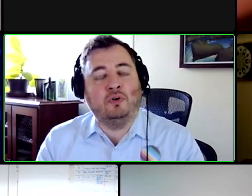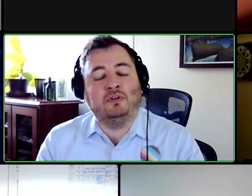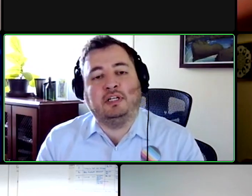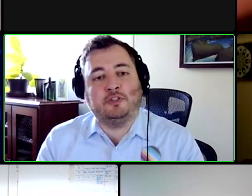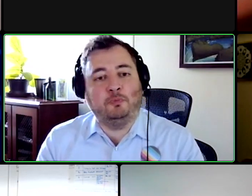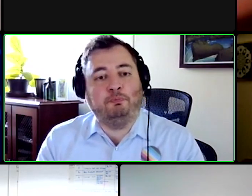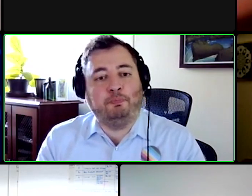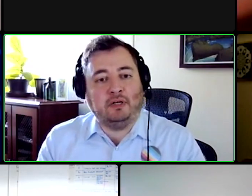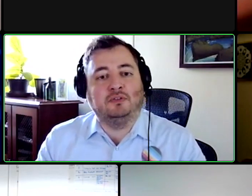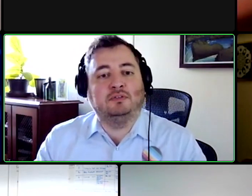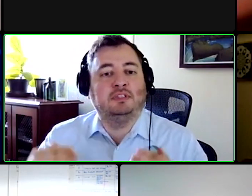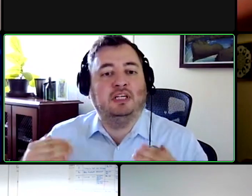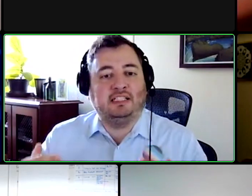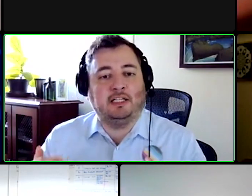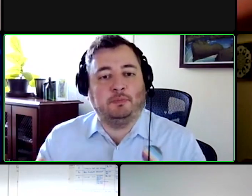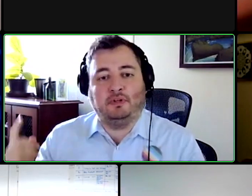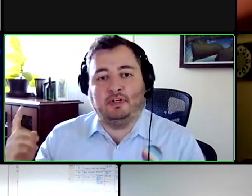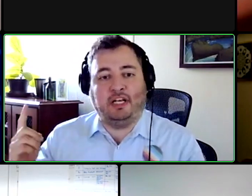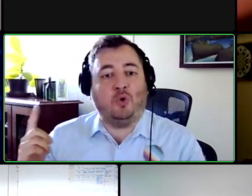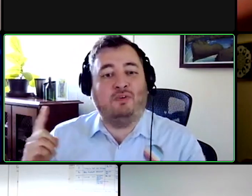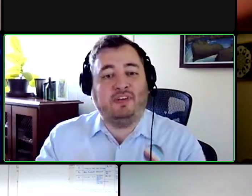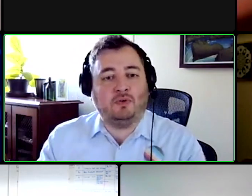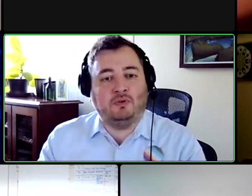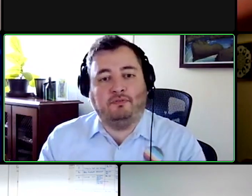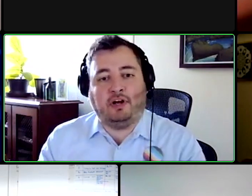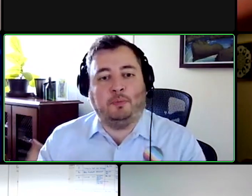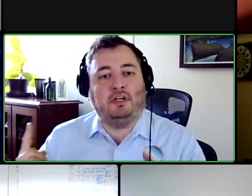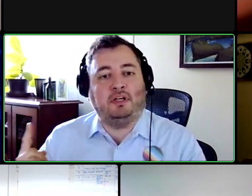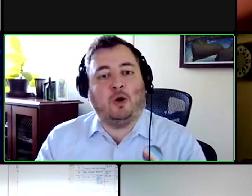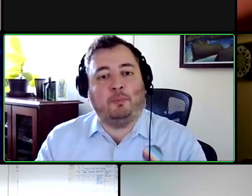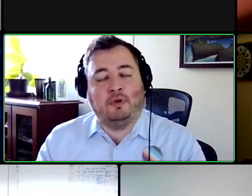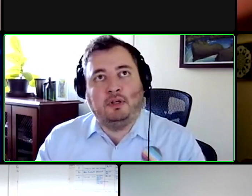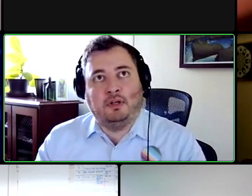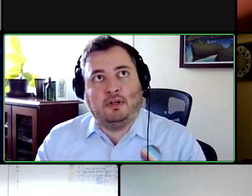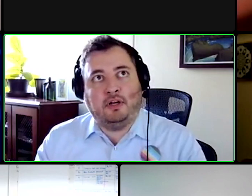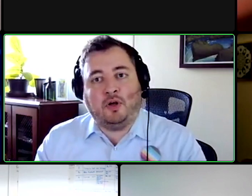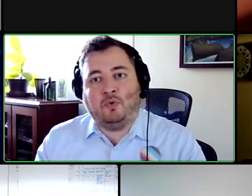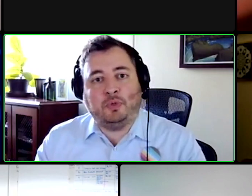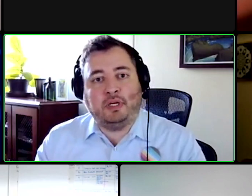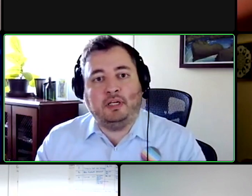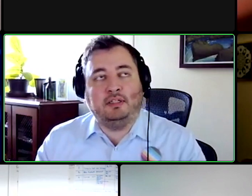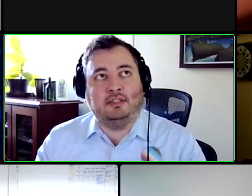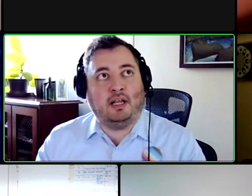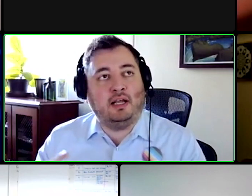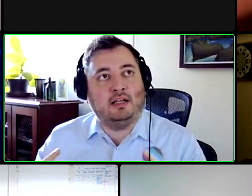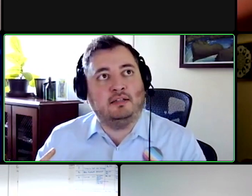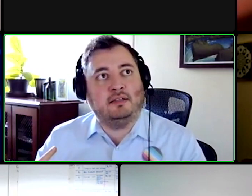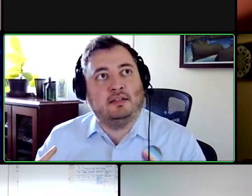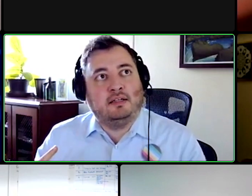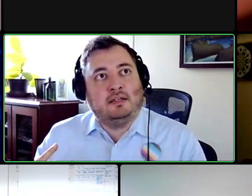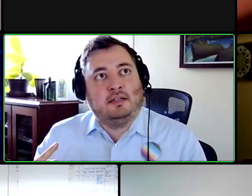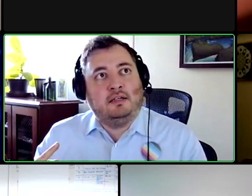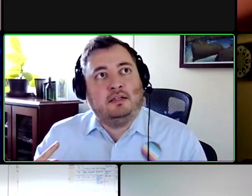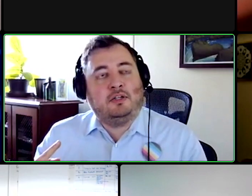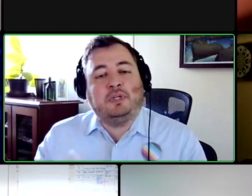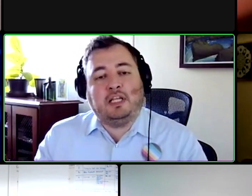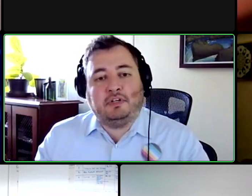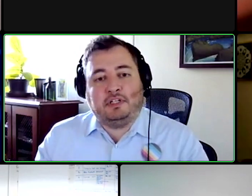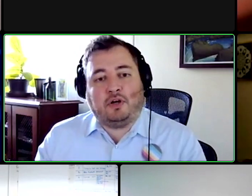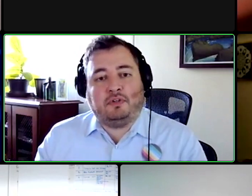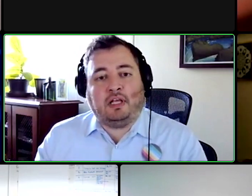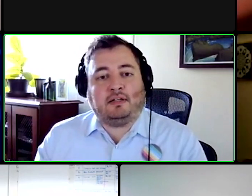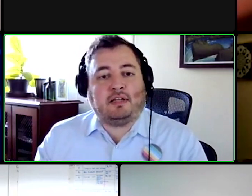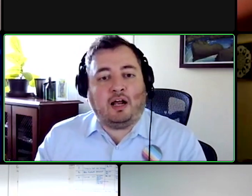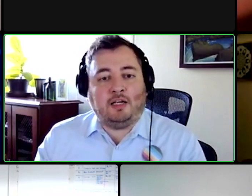willingness to build accessibility in our physical environment, you know, in our routines and to